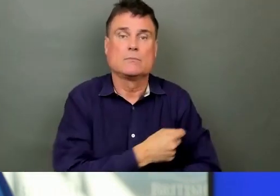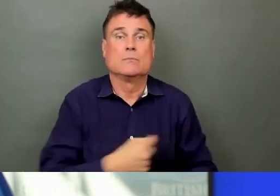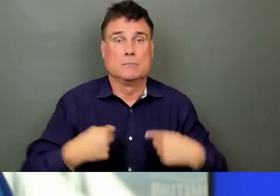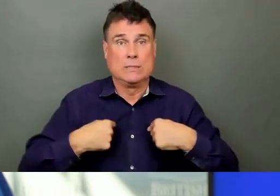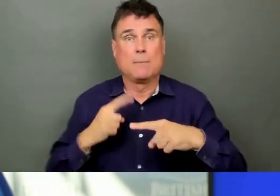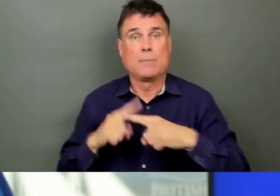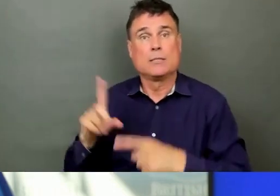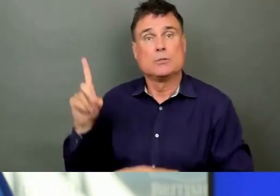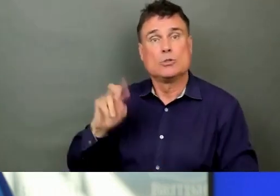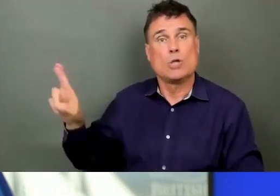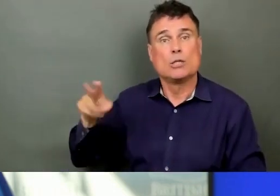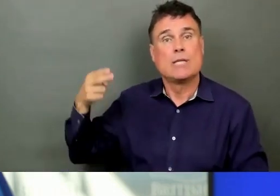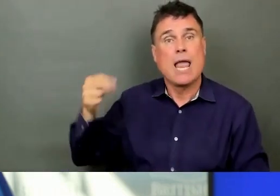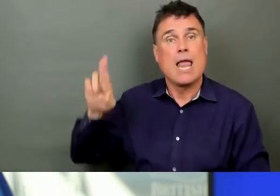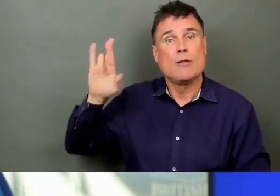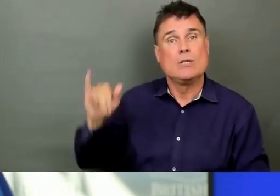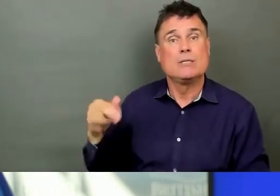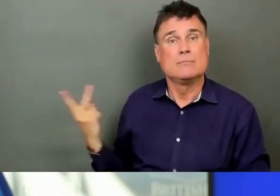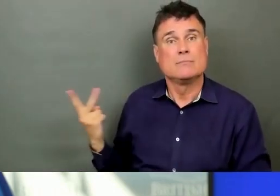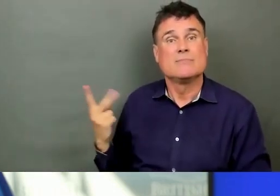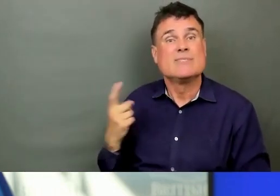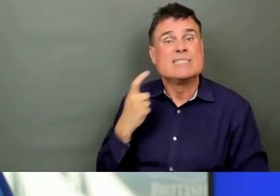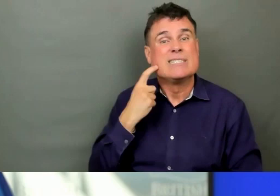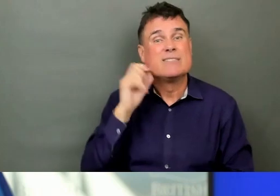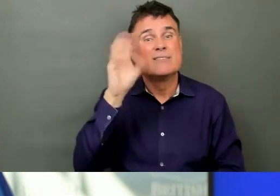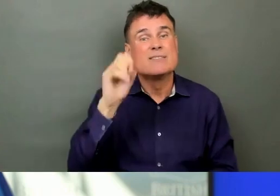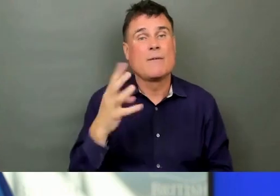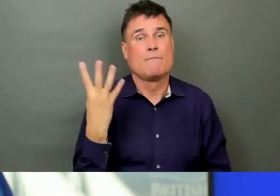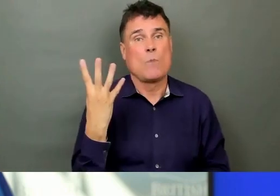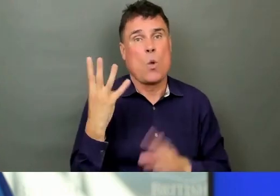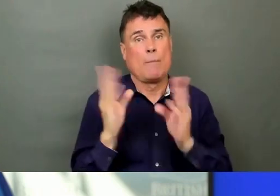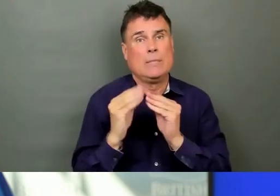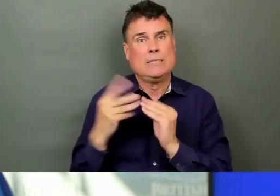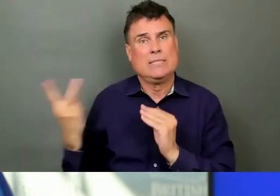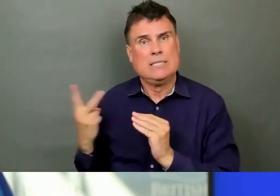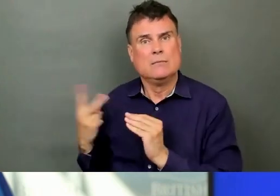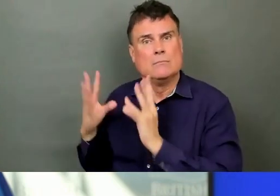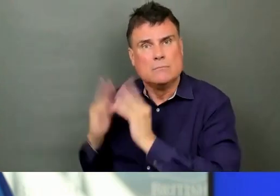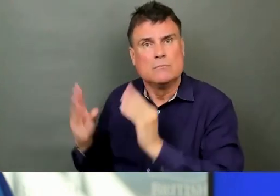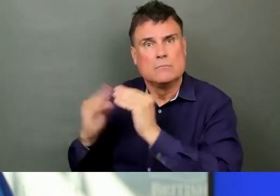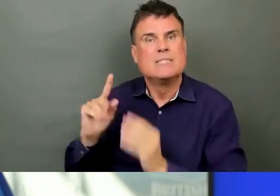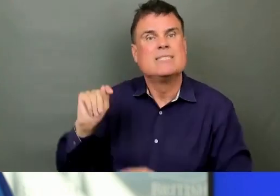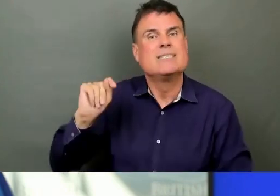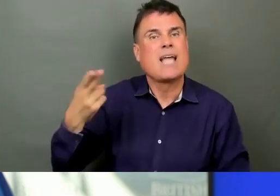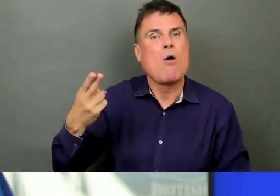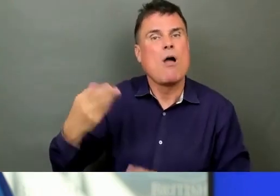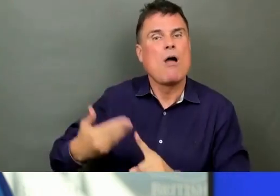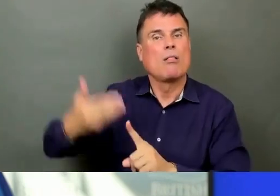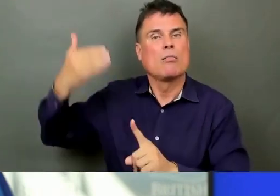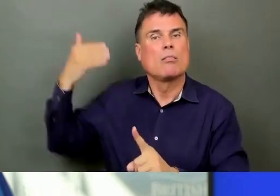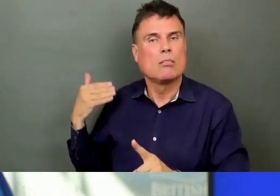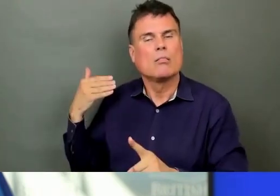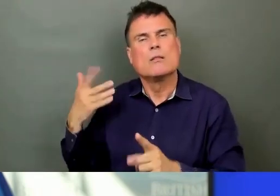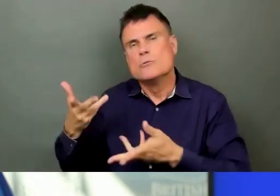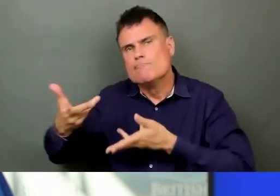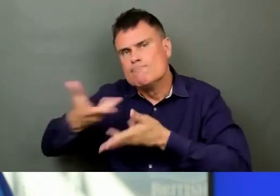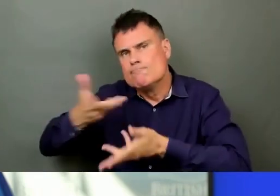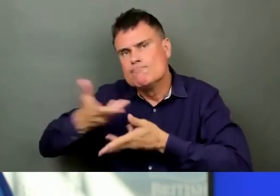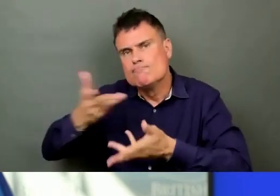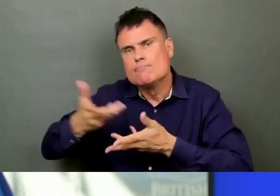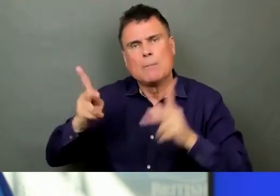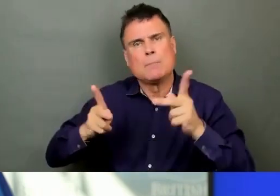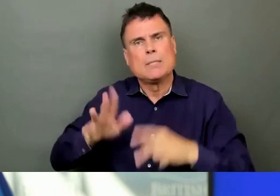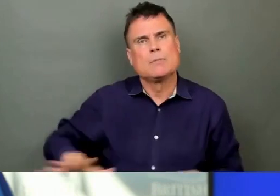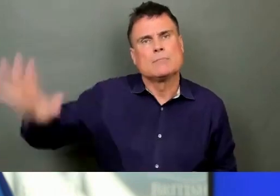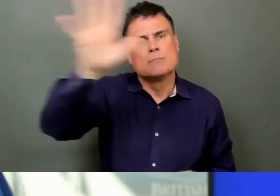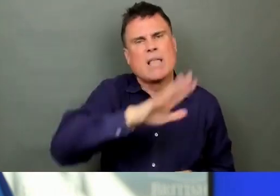vaccination in BC. And so we took that opportunity to do that, and we're going to continue to do that in the next weeks to provide more opportunities in